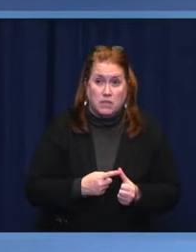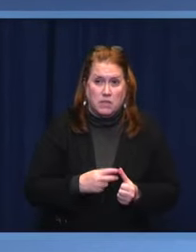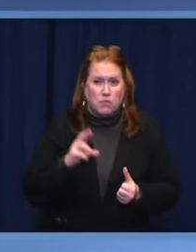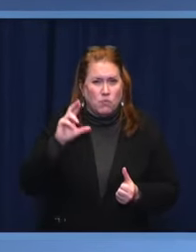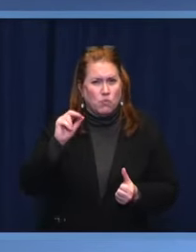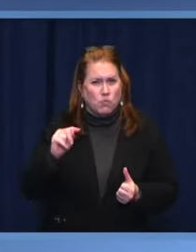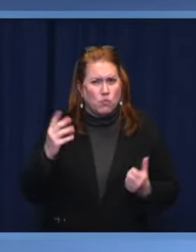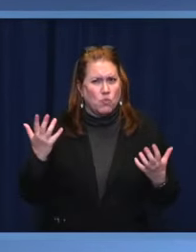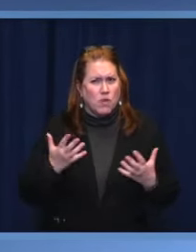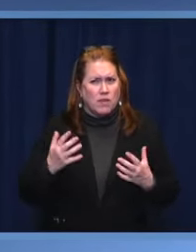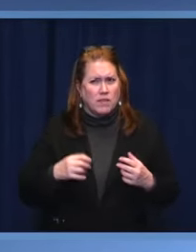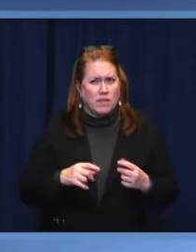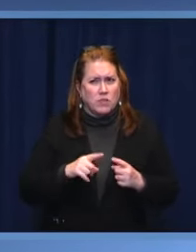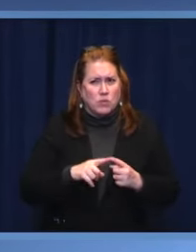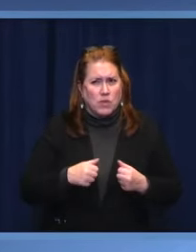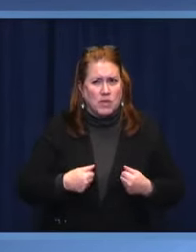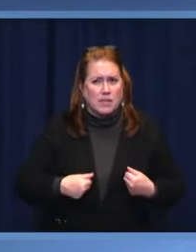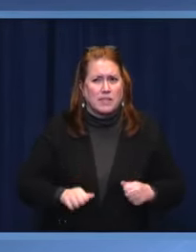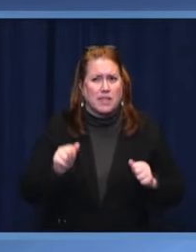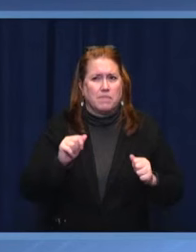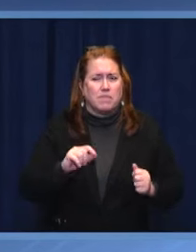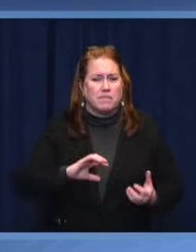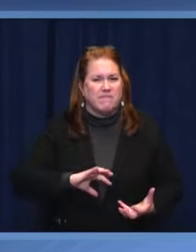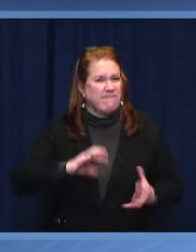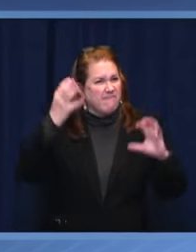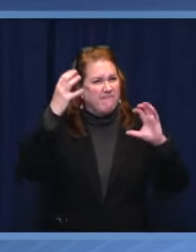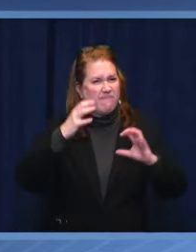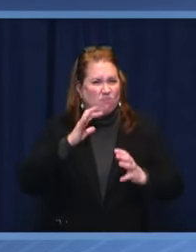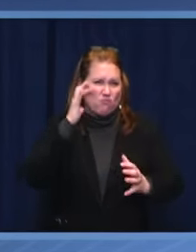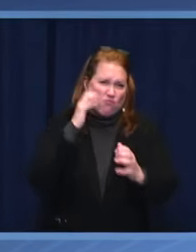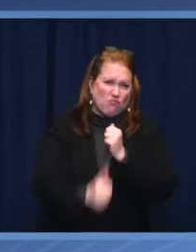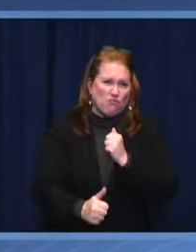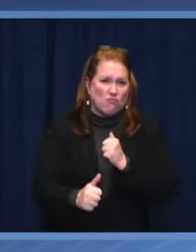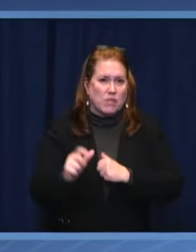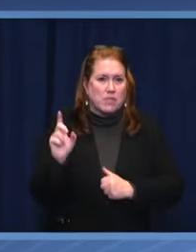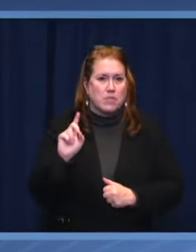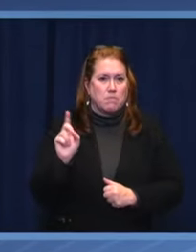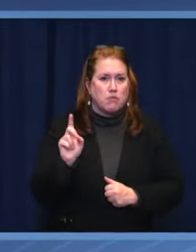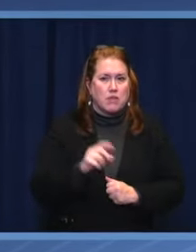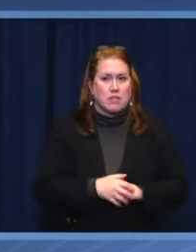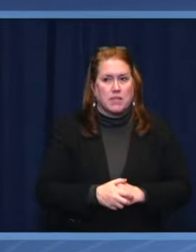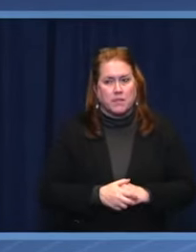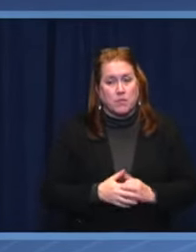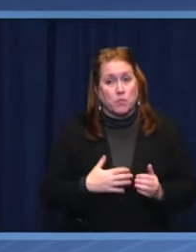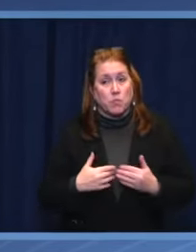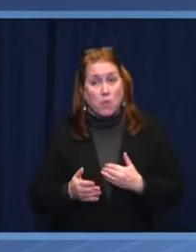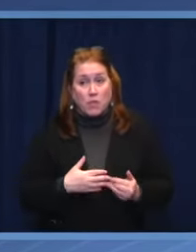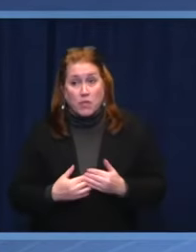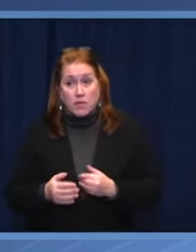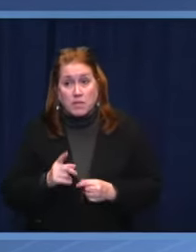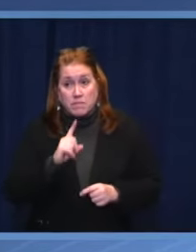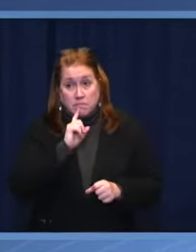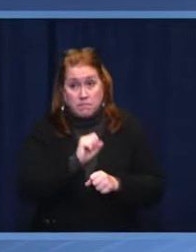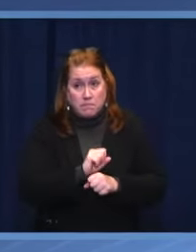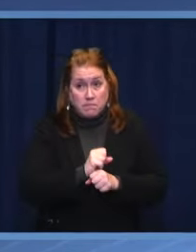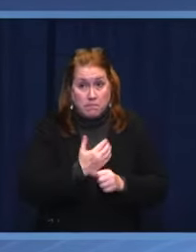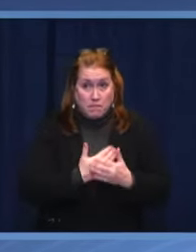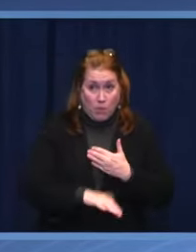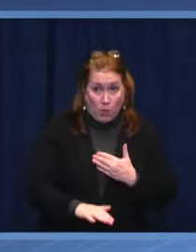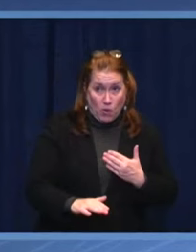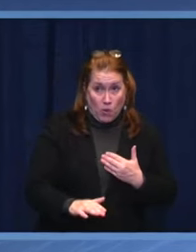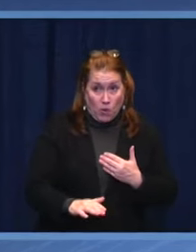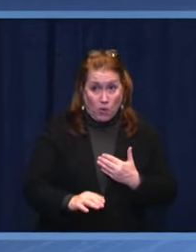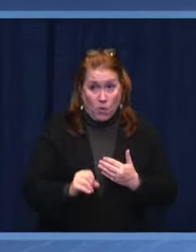destabilize democracy. Whether they are born of an unbridled desire for